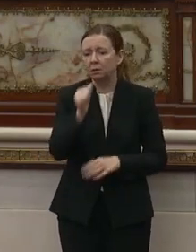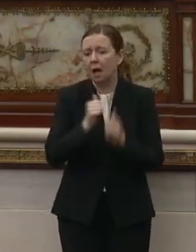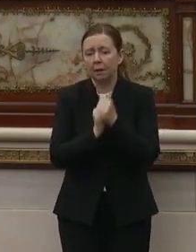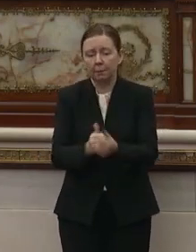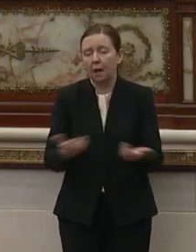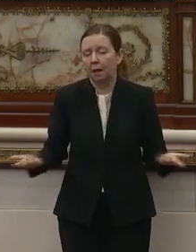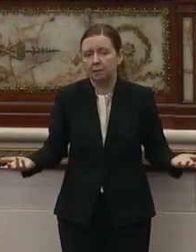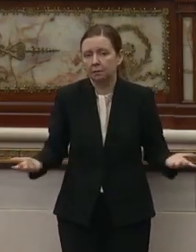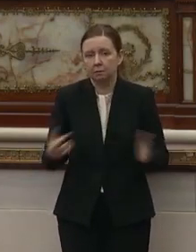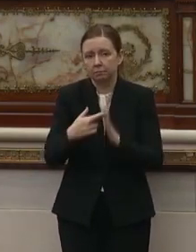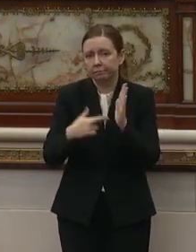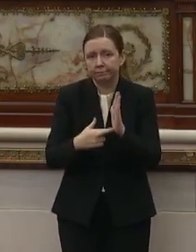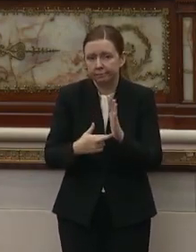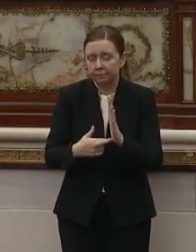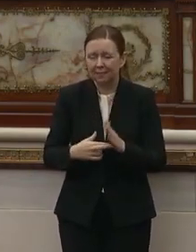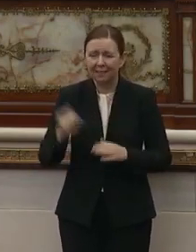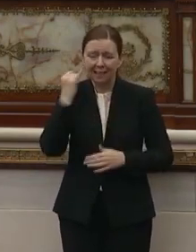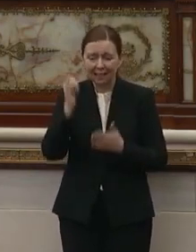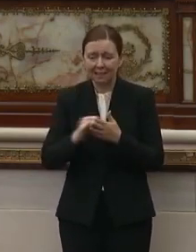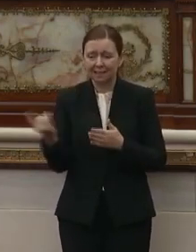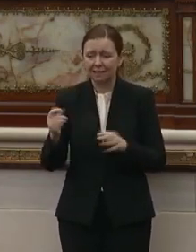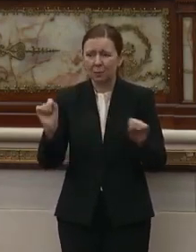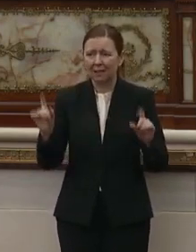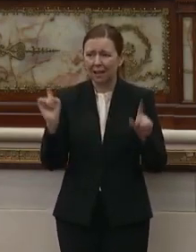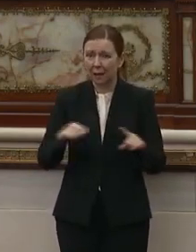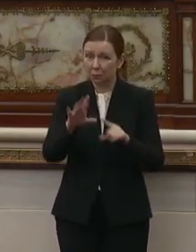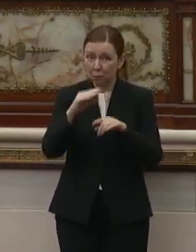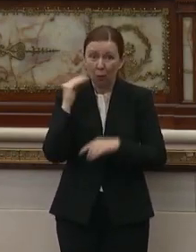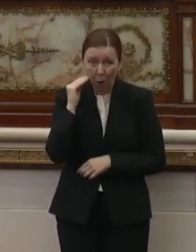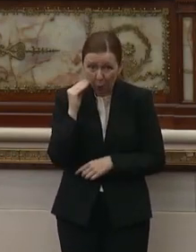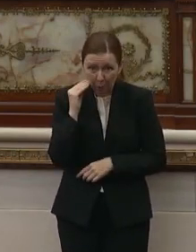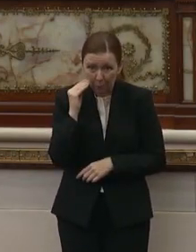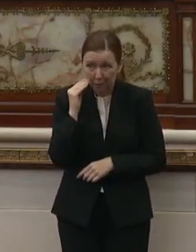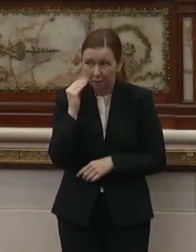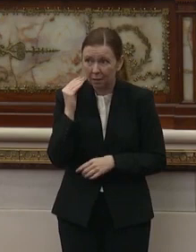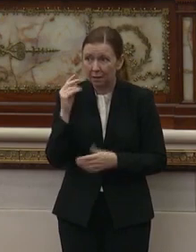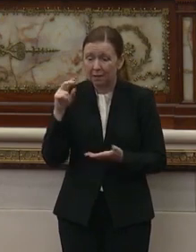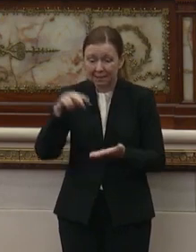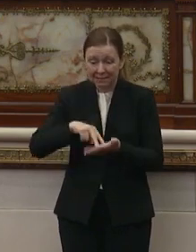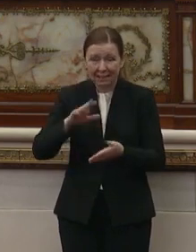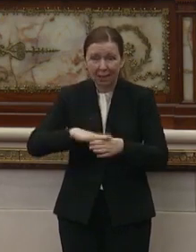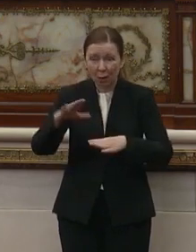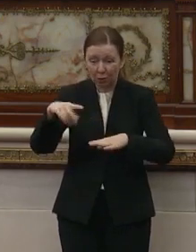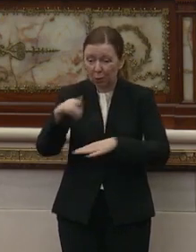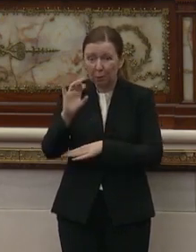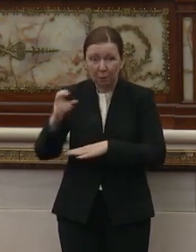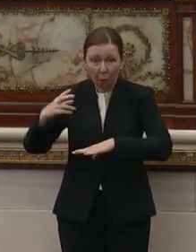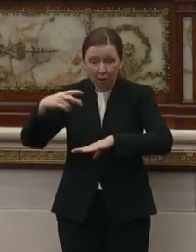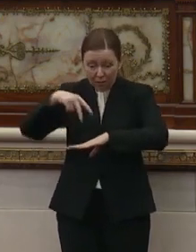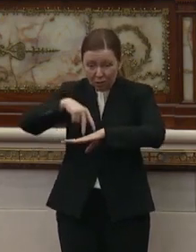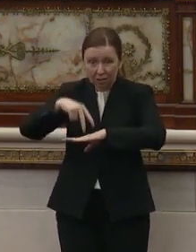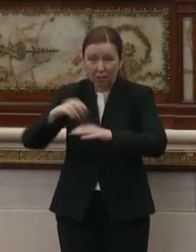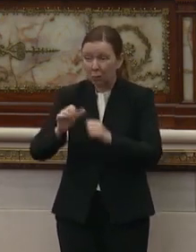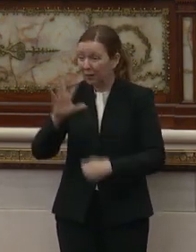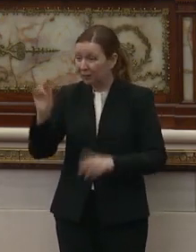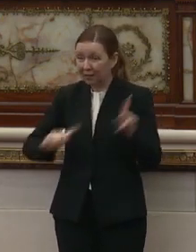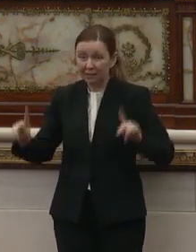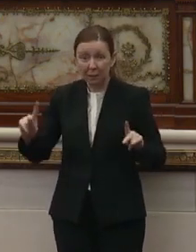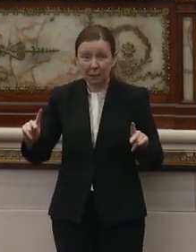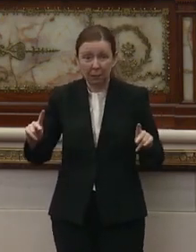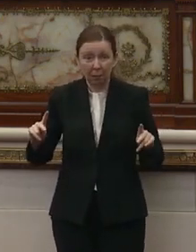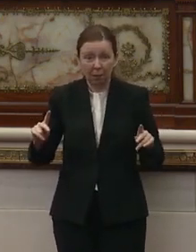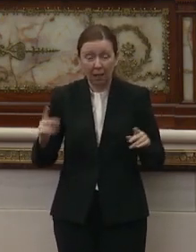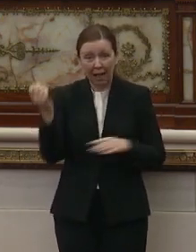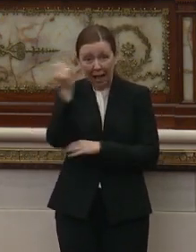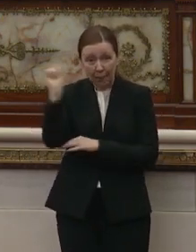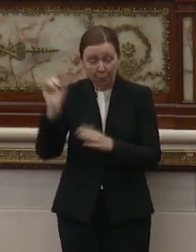comply. The idea that someone can come to your home, stand on your porch with 50 people and